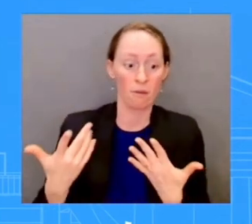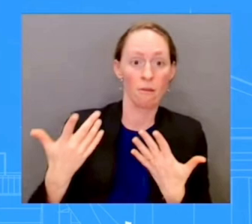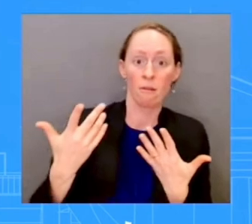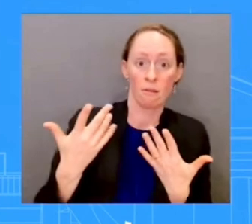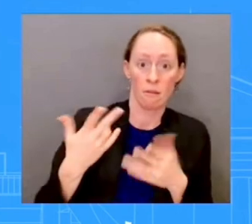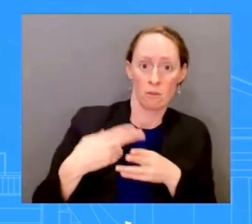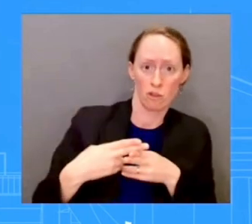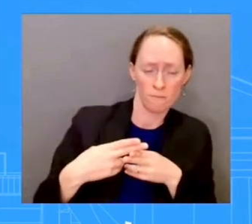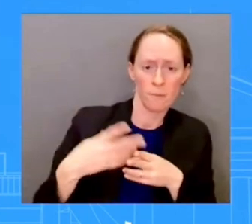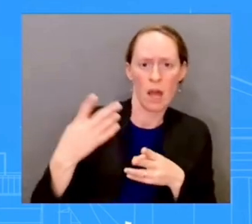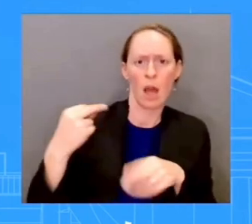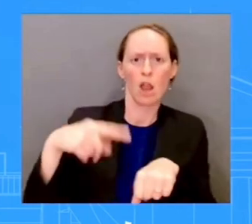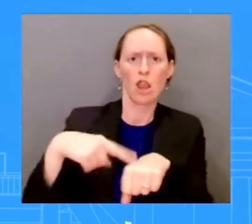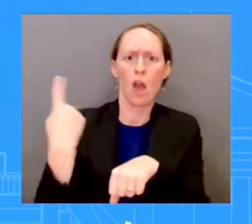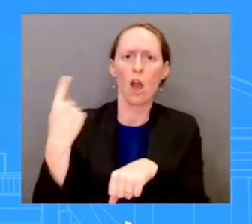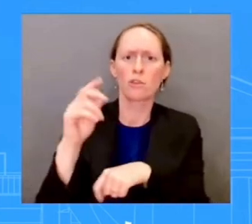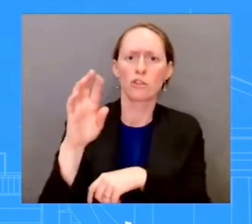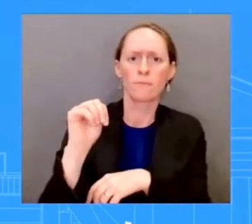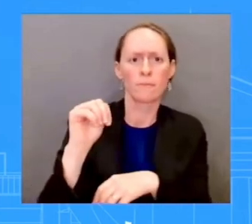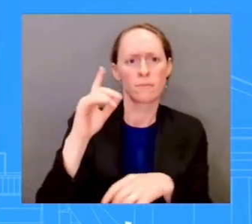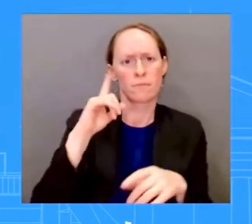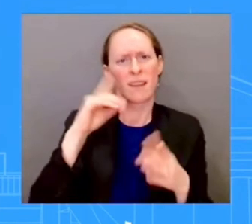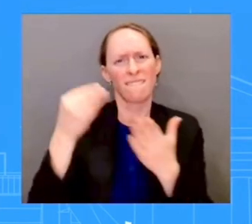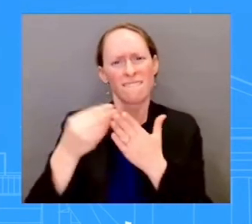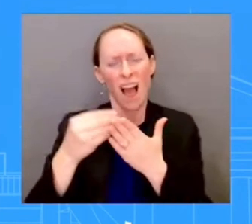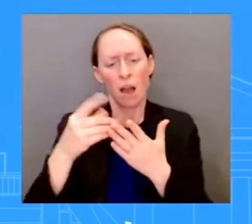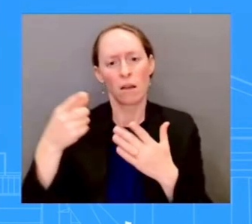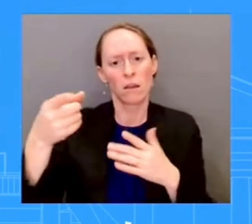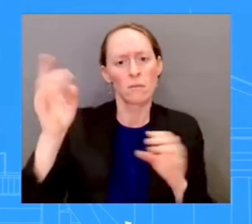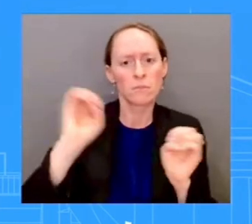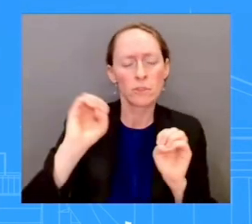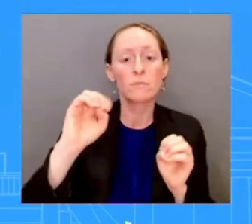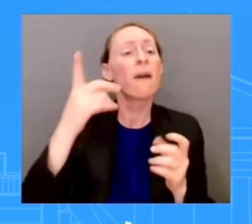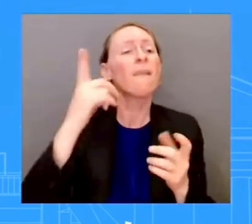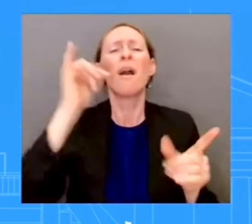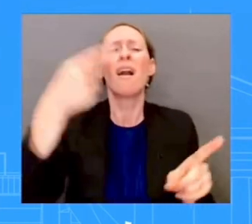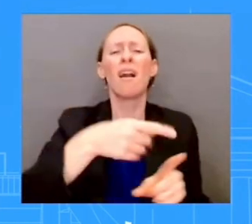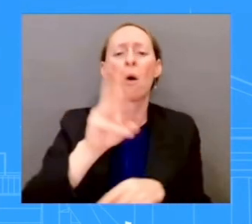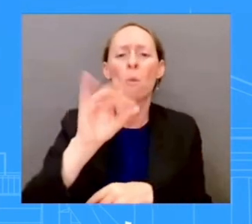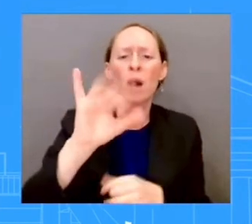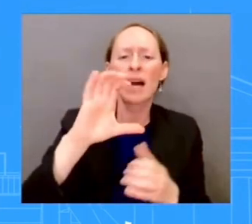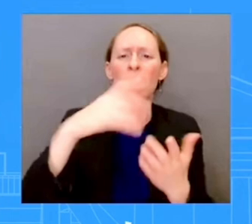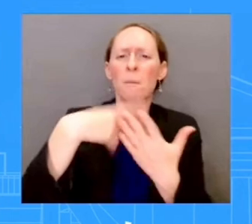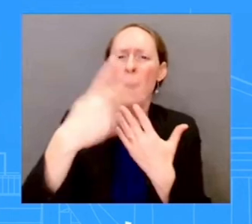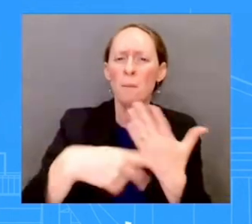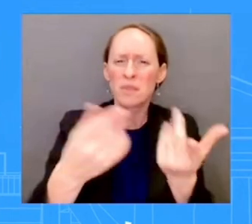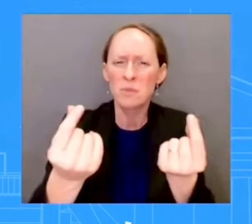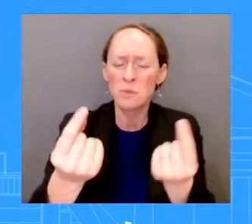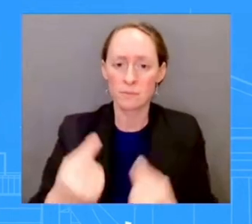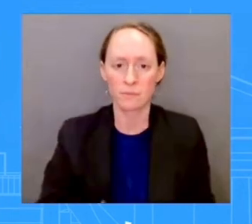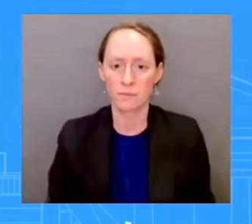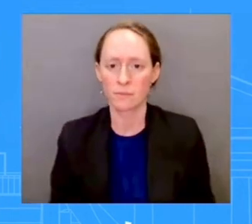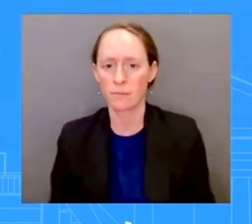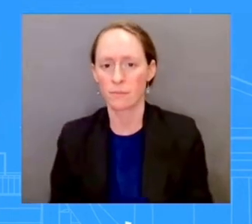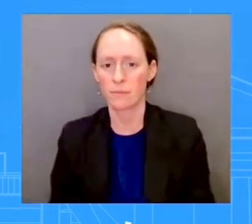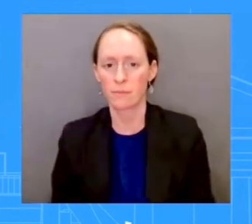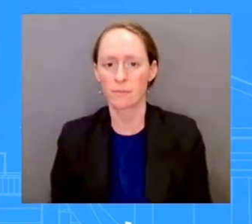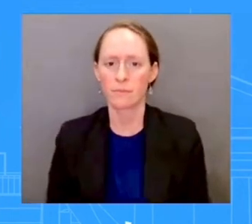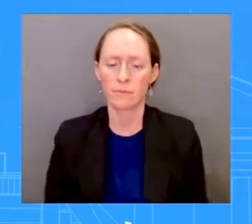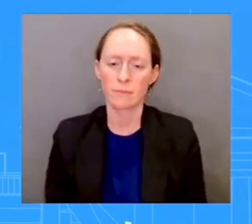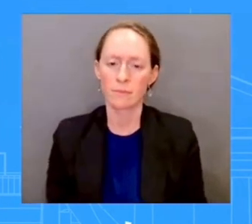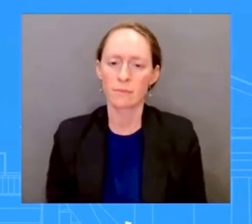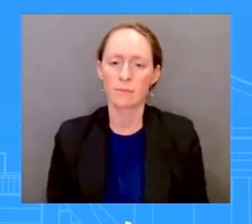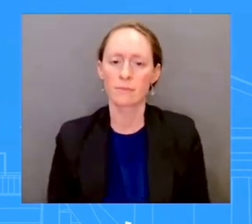basically anomalies. That's what they call. They're called CR anomalies, just to be very clear about that. And just to give you a little bit of rundown, on